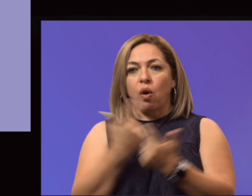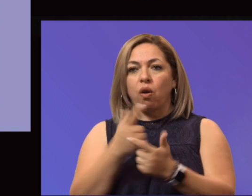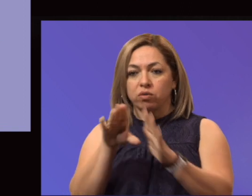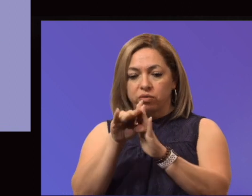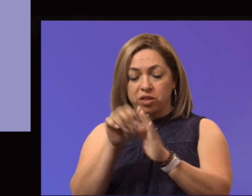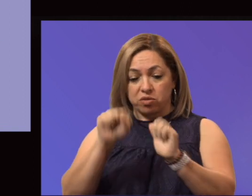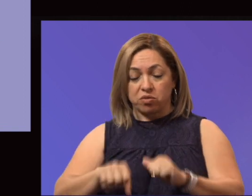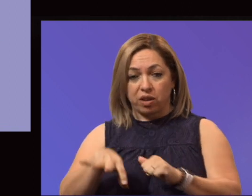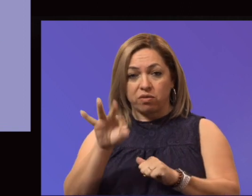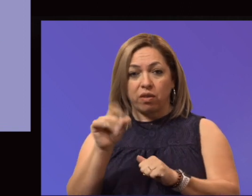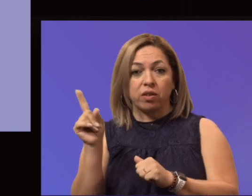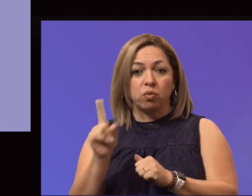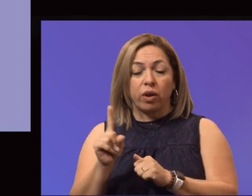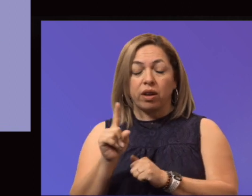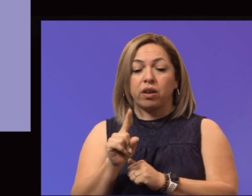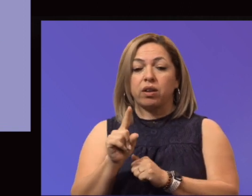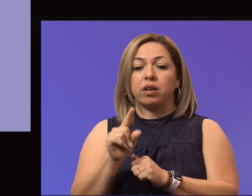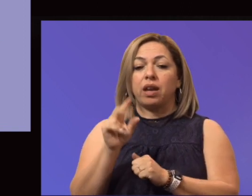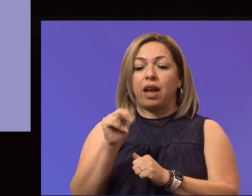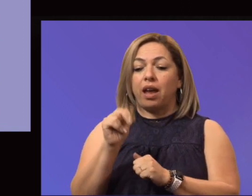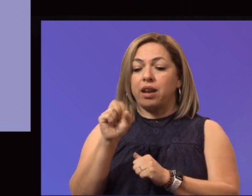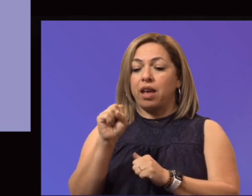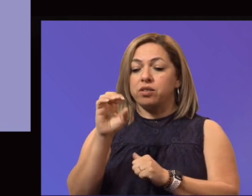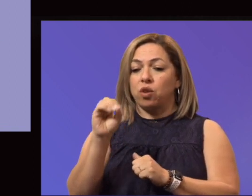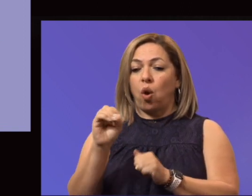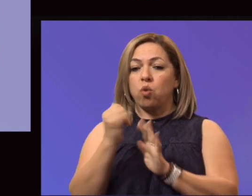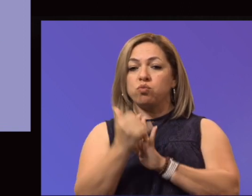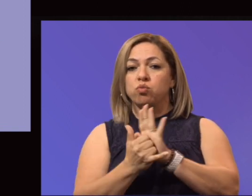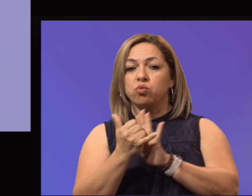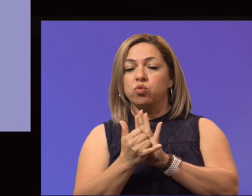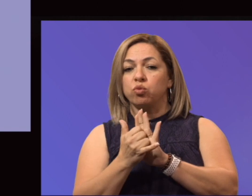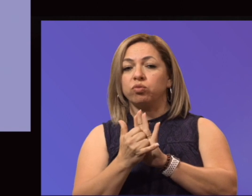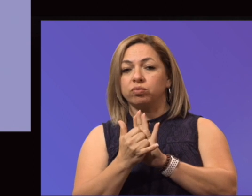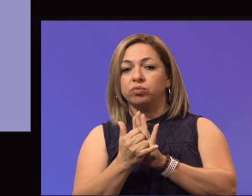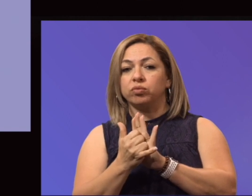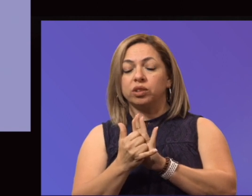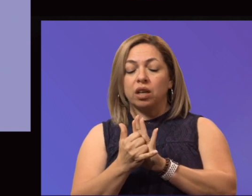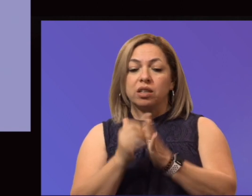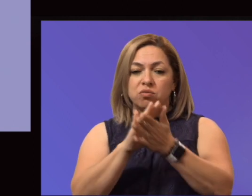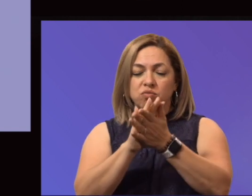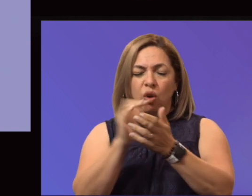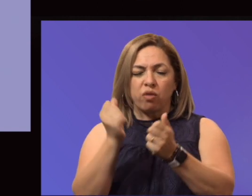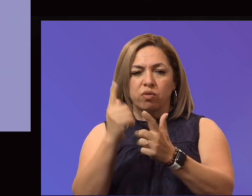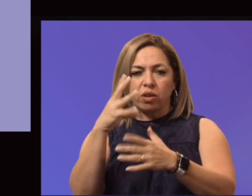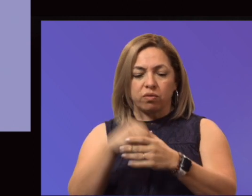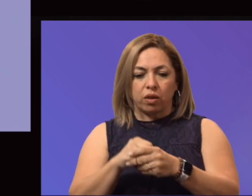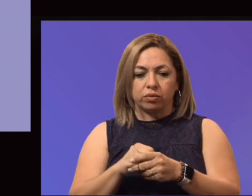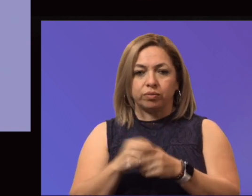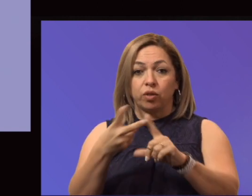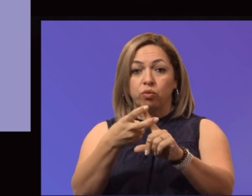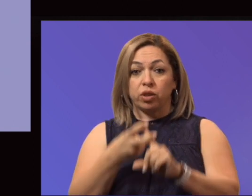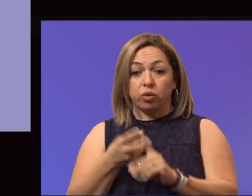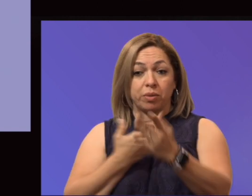on our official NSO YouTube channel. So kudos to everyone who's been involved. Our recruitment services. This